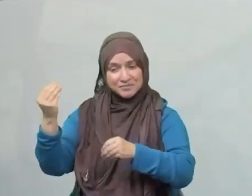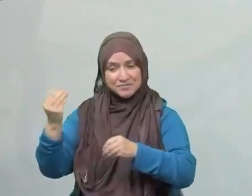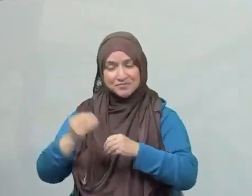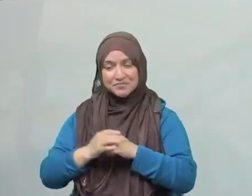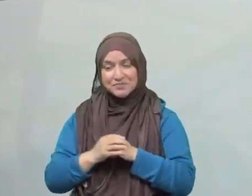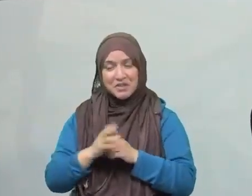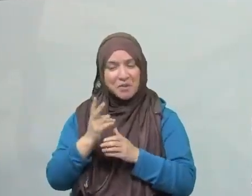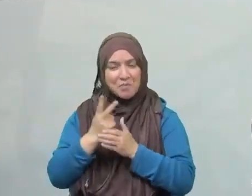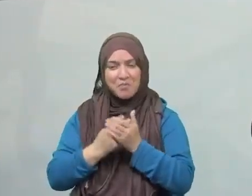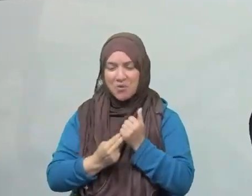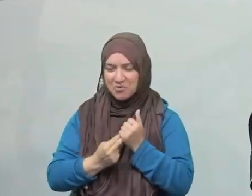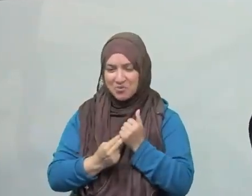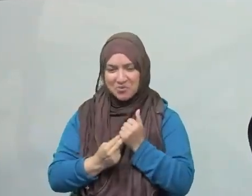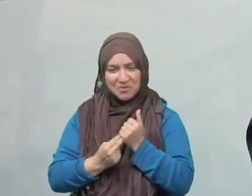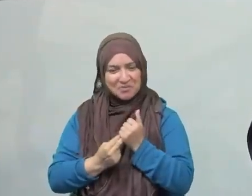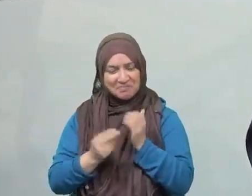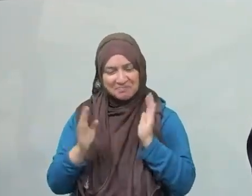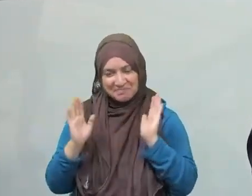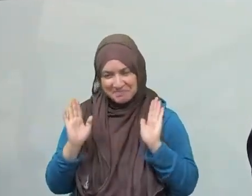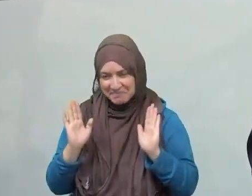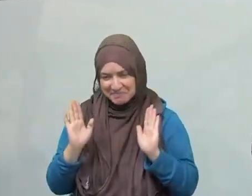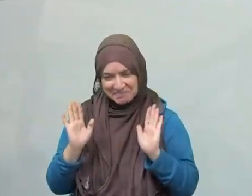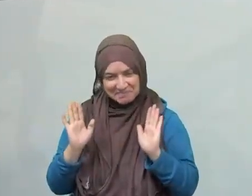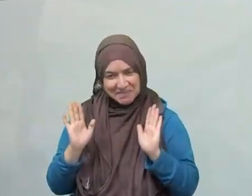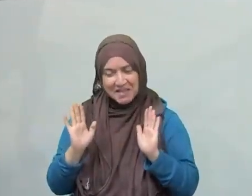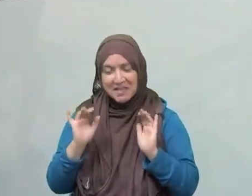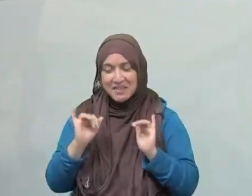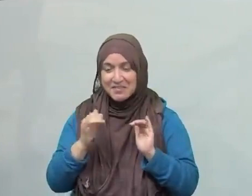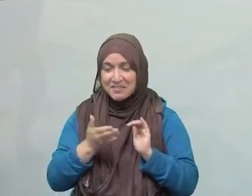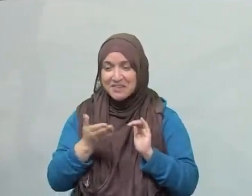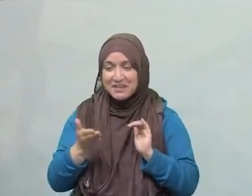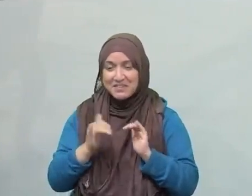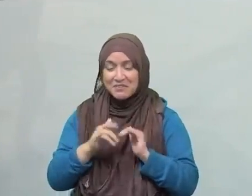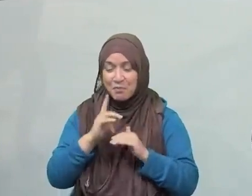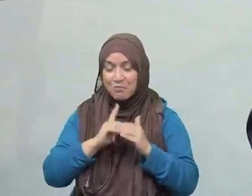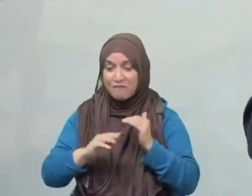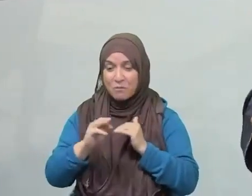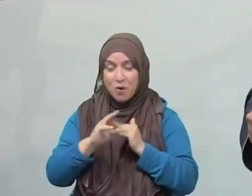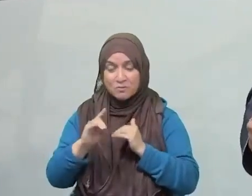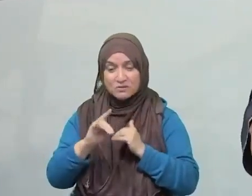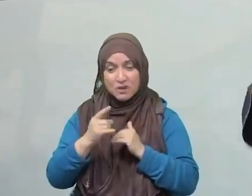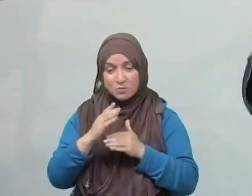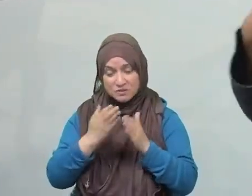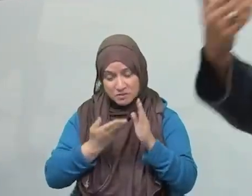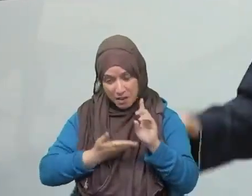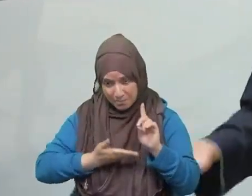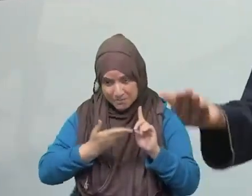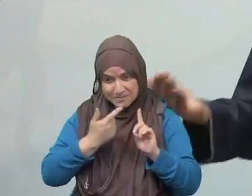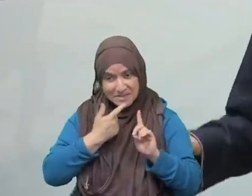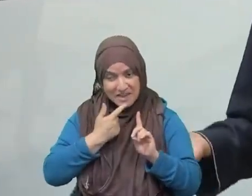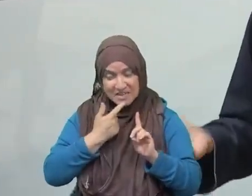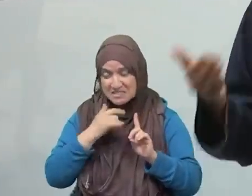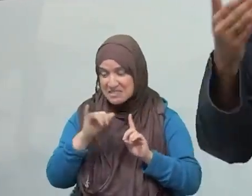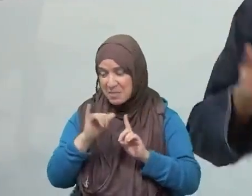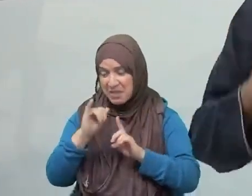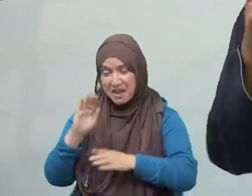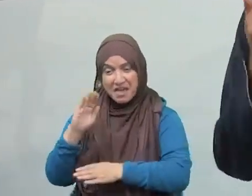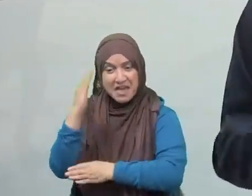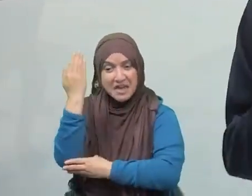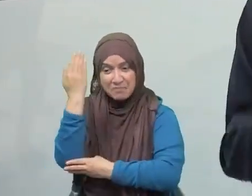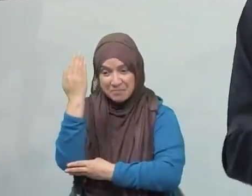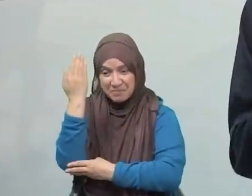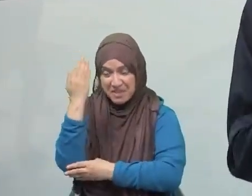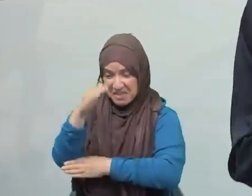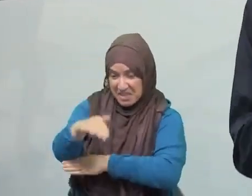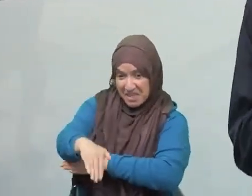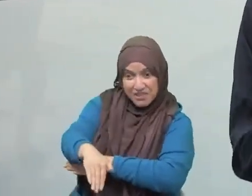would say in the morning and the things he would say in the evening after asr because Ramadan came around. If anything, they are greater at that time and that is